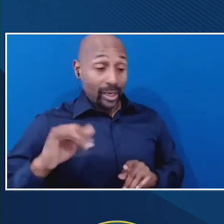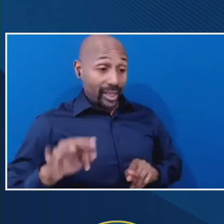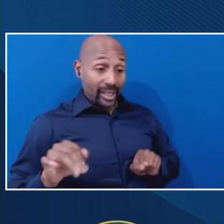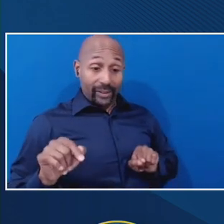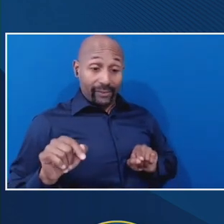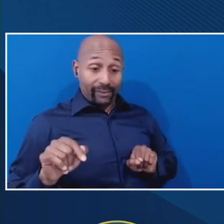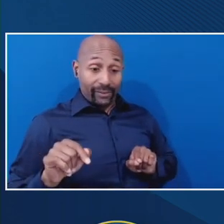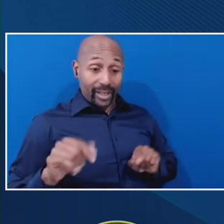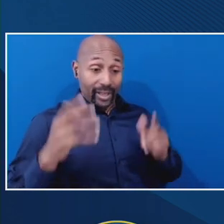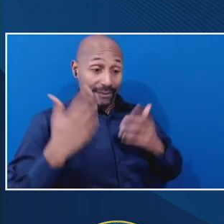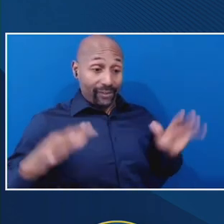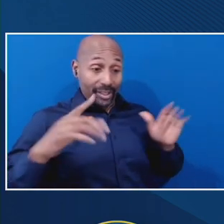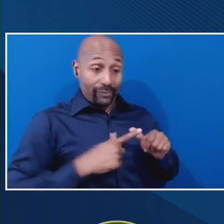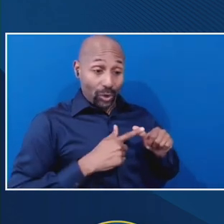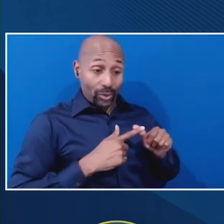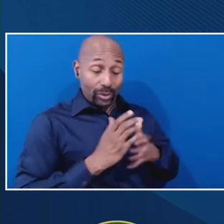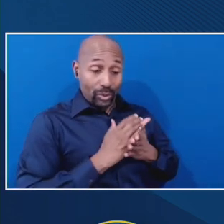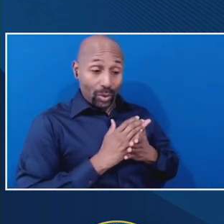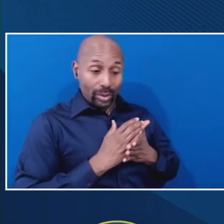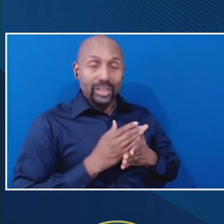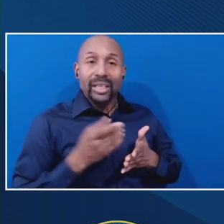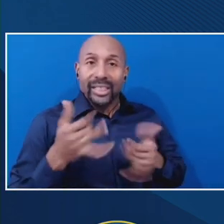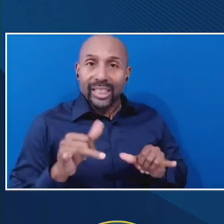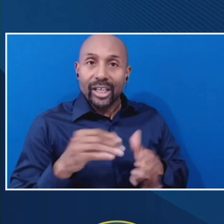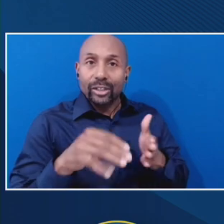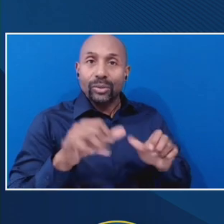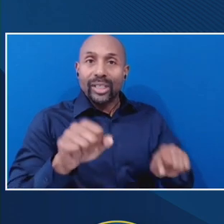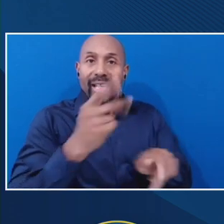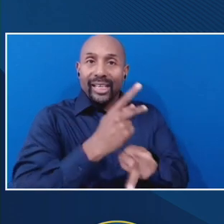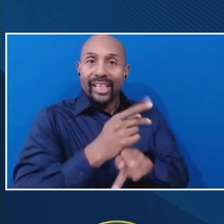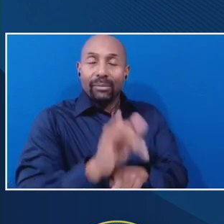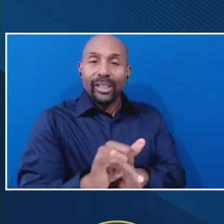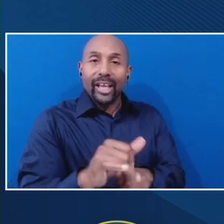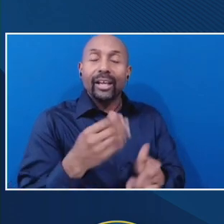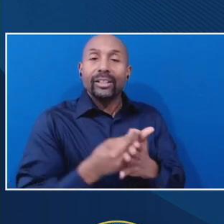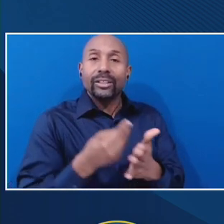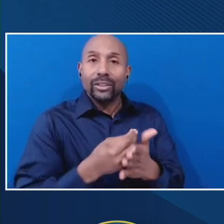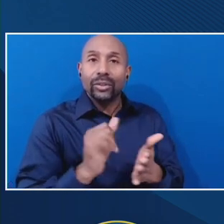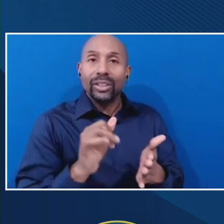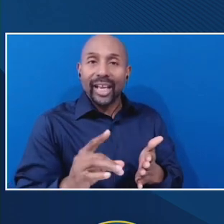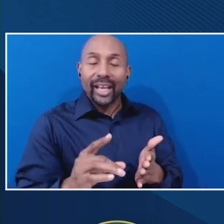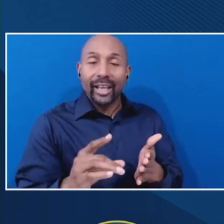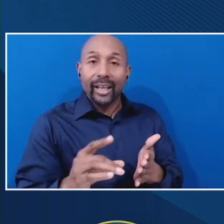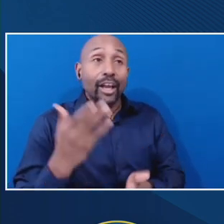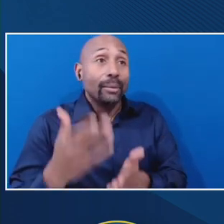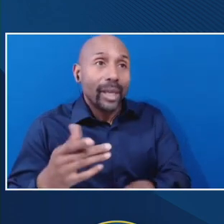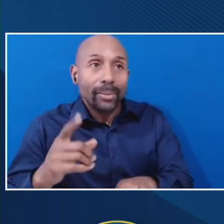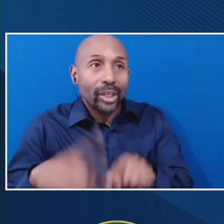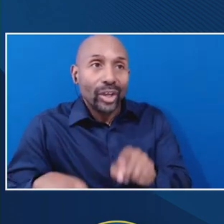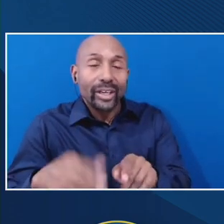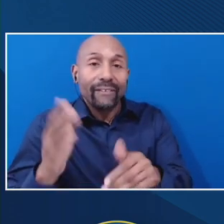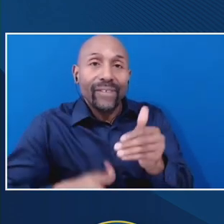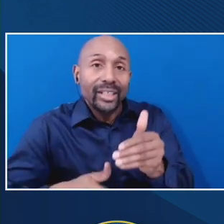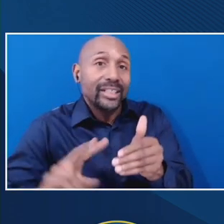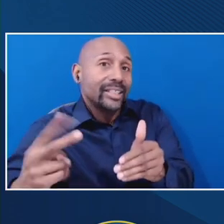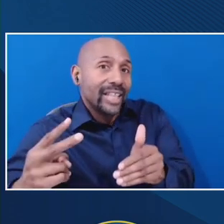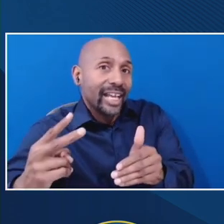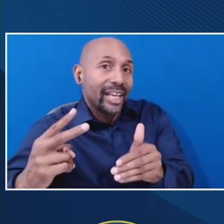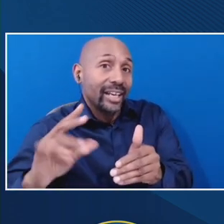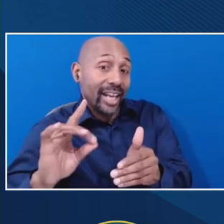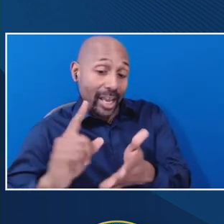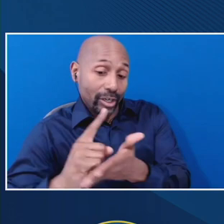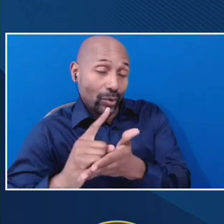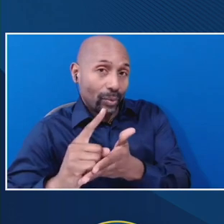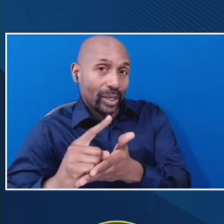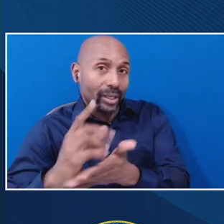they were able to retain their aid, even if they weren't able to stay in that second eight-week course at the end of the semester. So this allowed